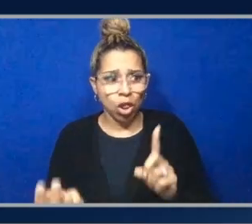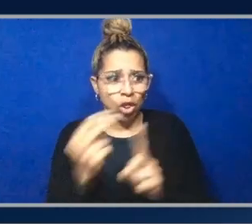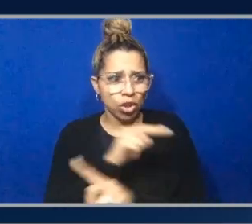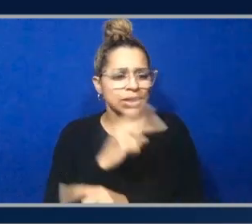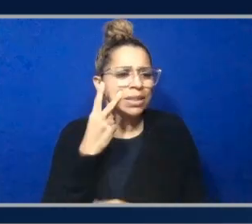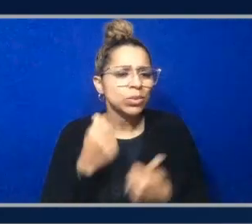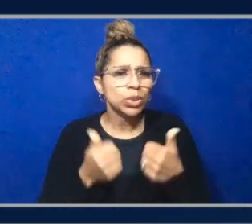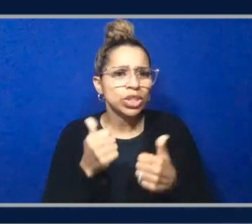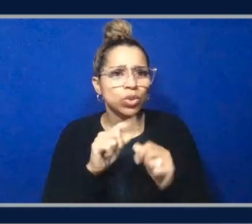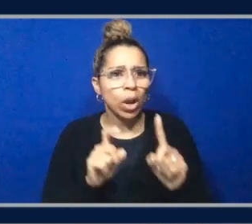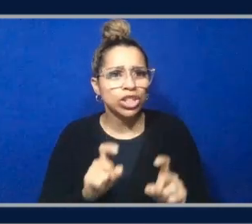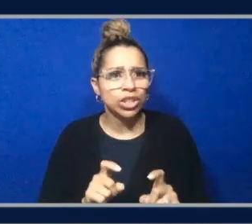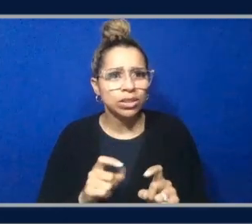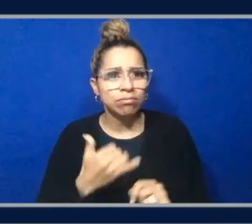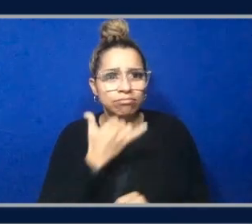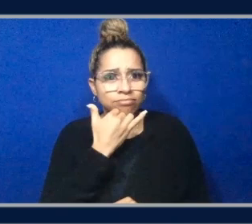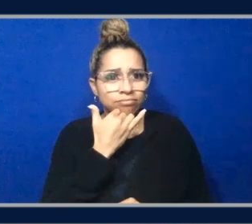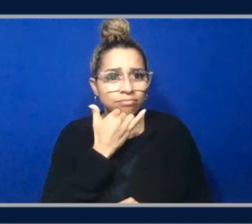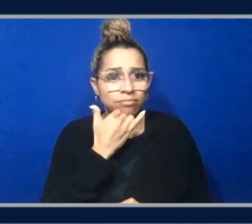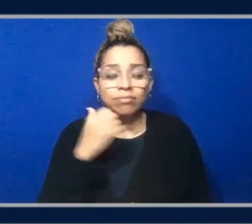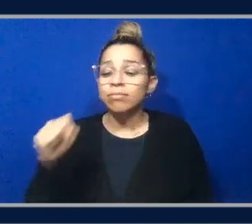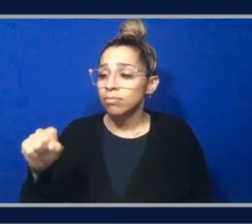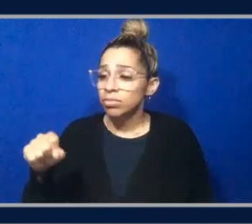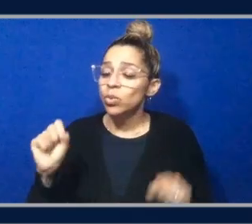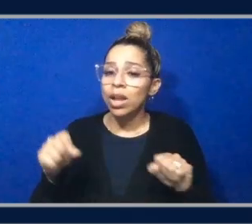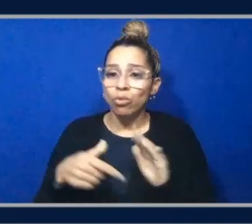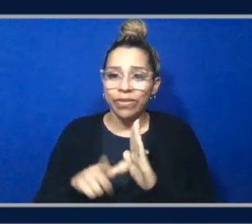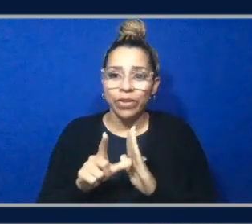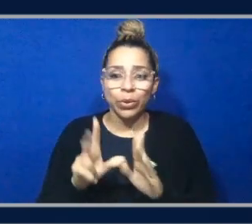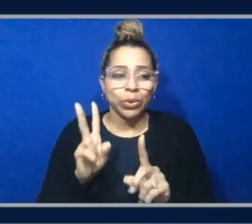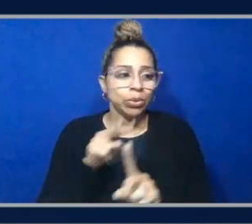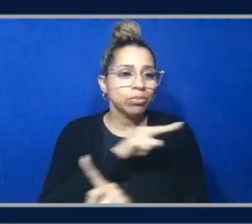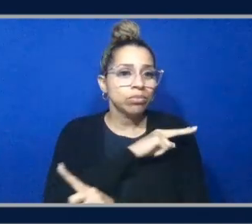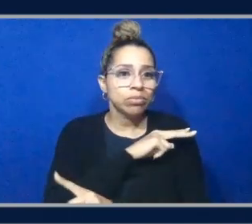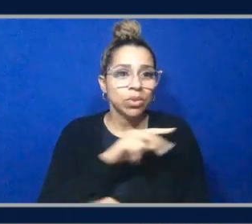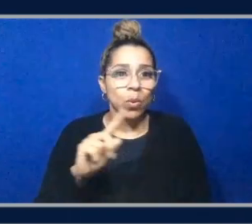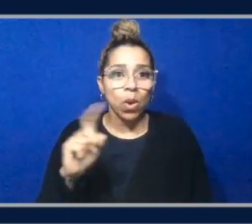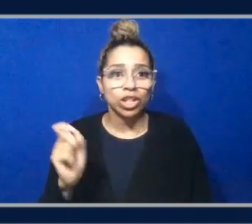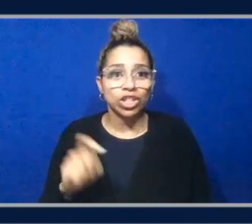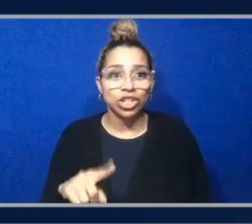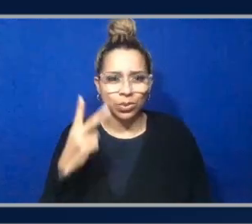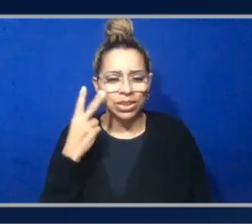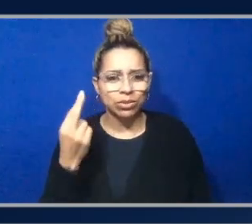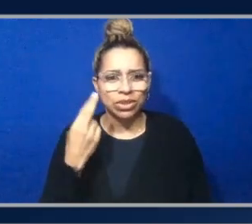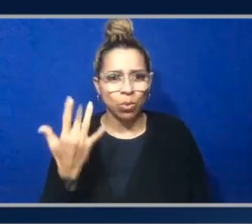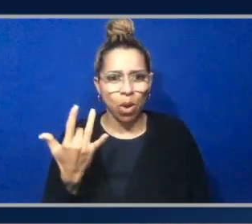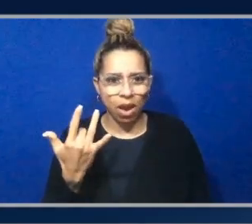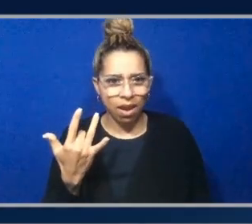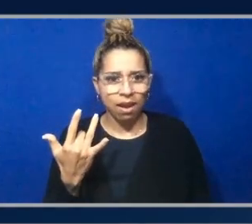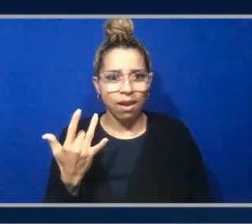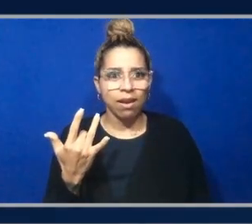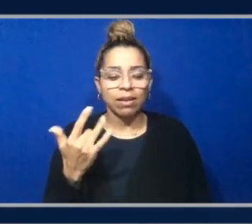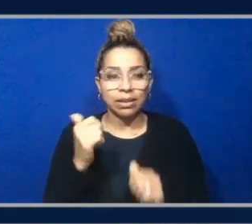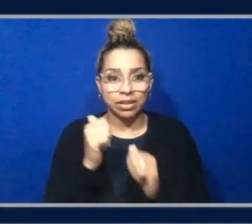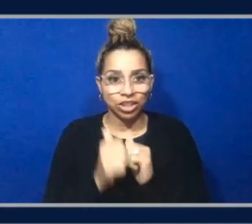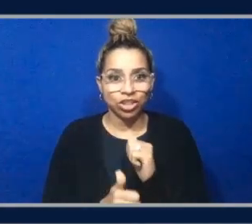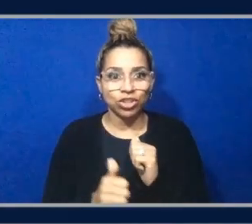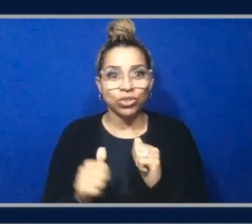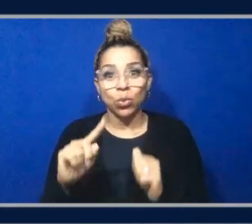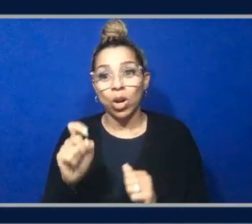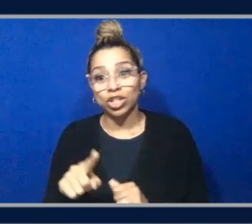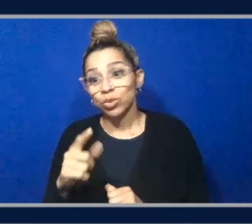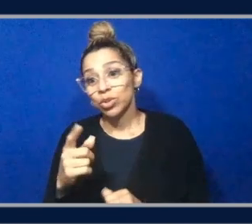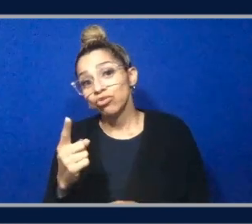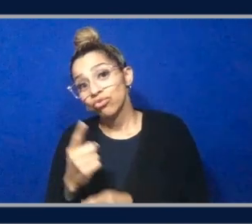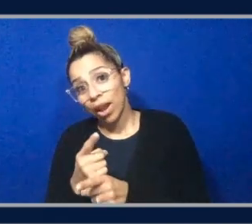review the questions. Okay. You have ability to see how you did. You get to see the rationales for why every single question was right, including